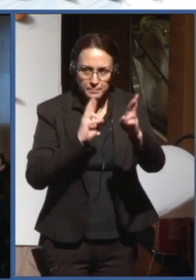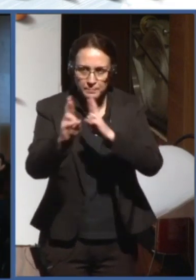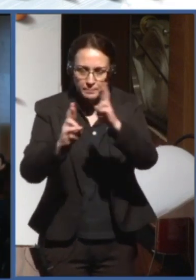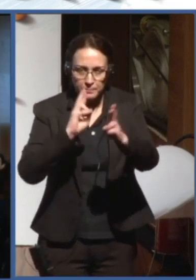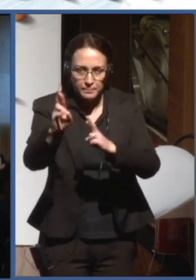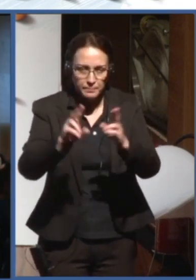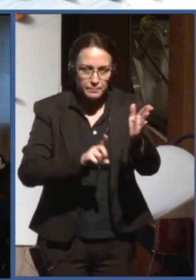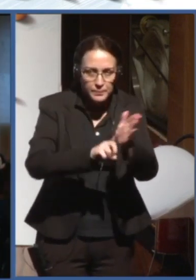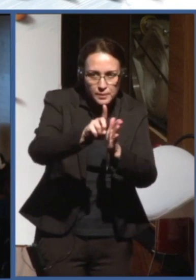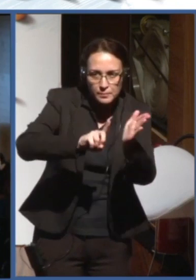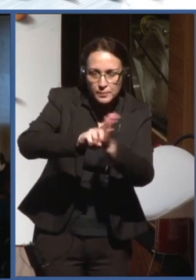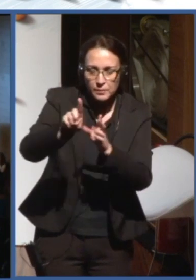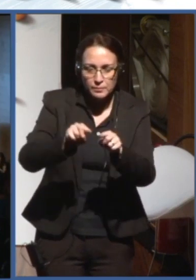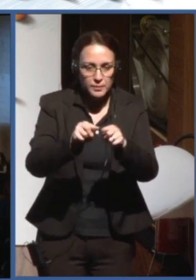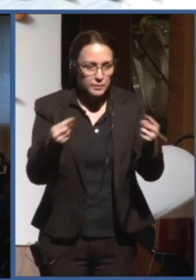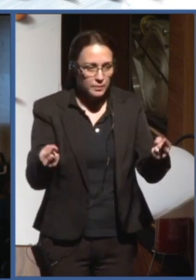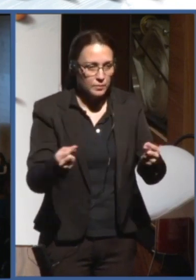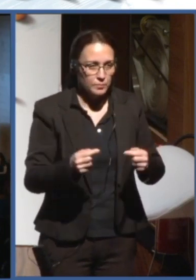listening? Yes. Yes.